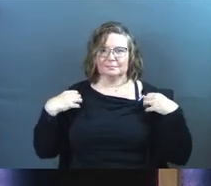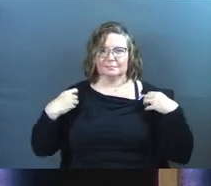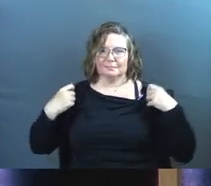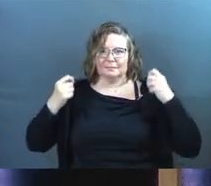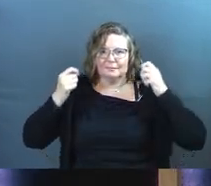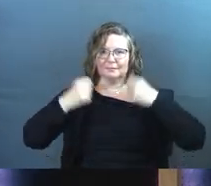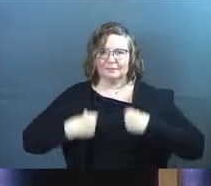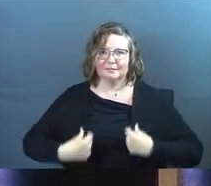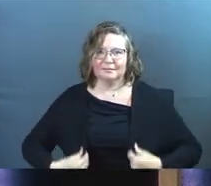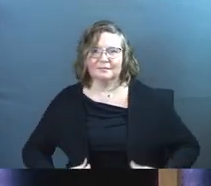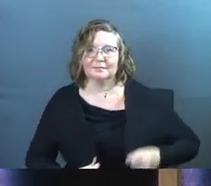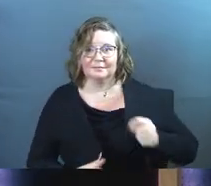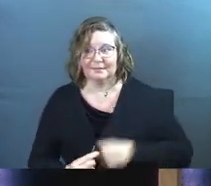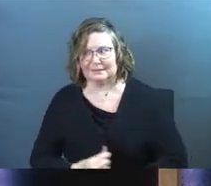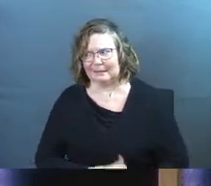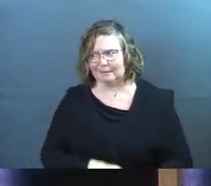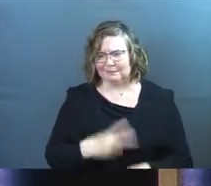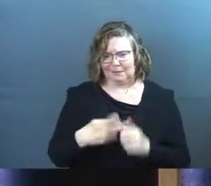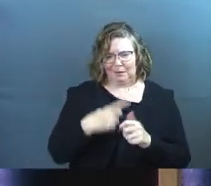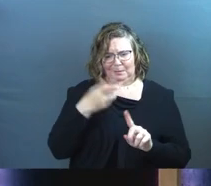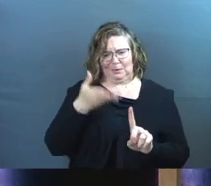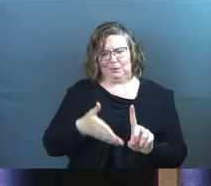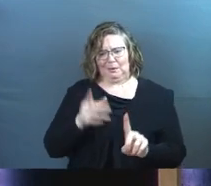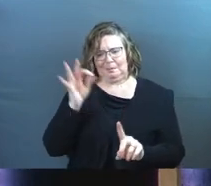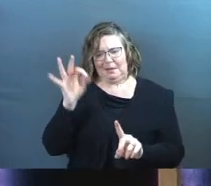You're like, oh, it's hard to be you, pastor.